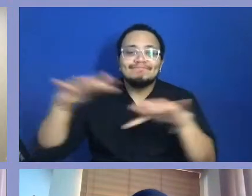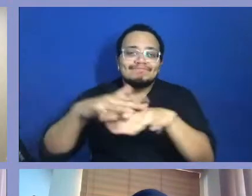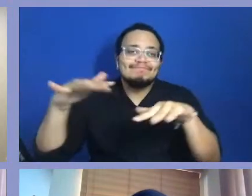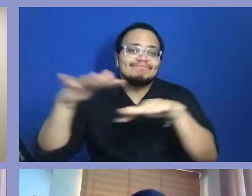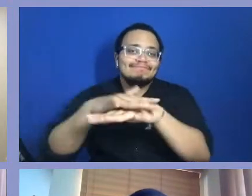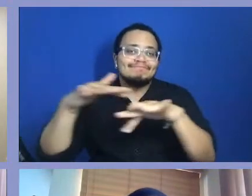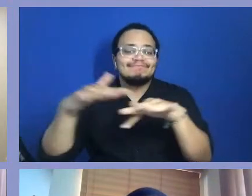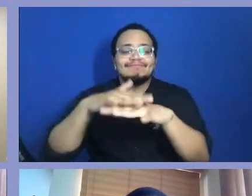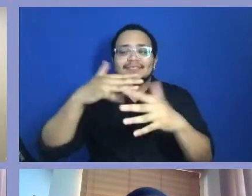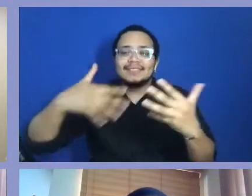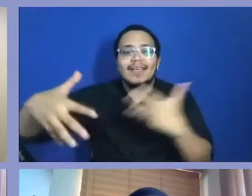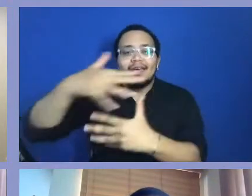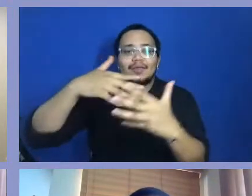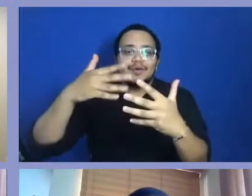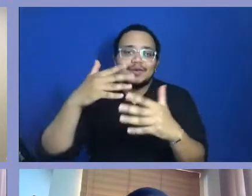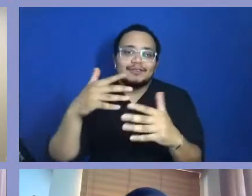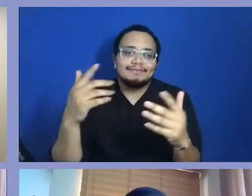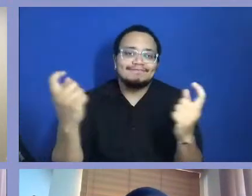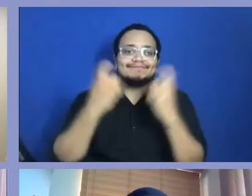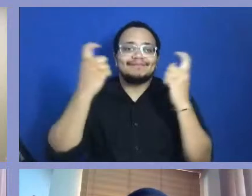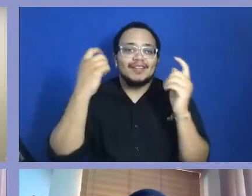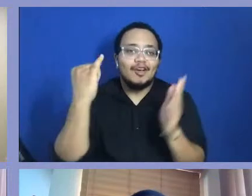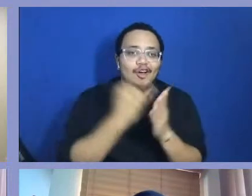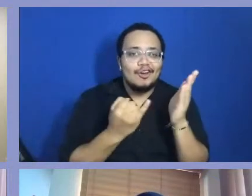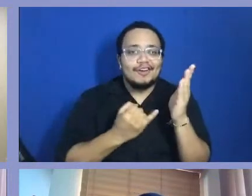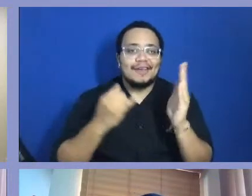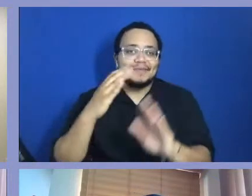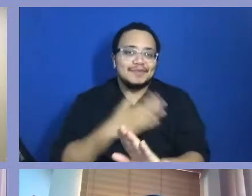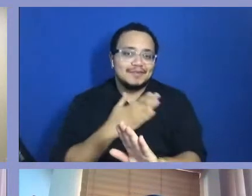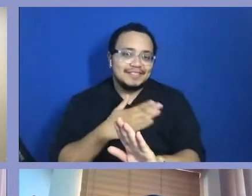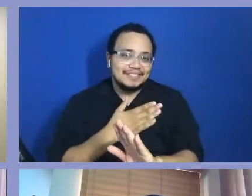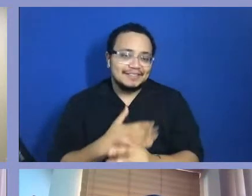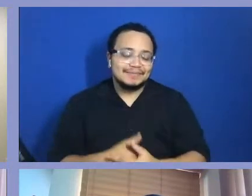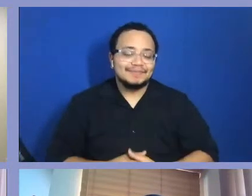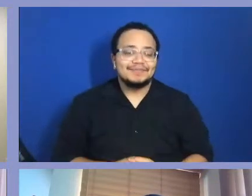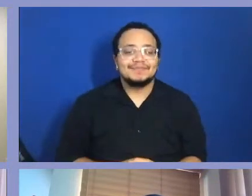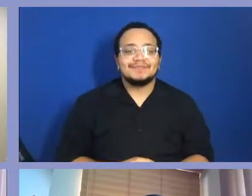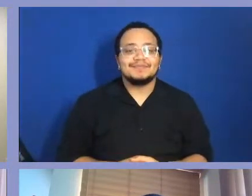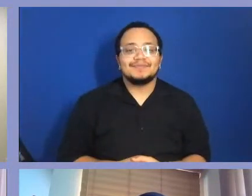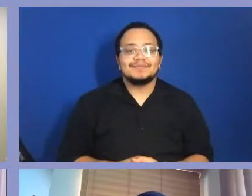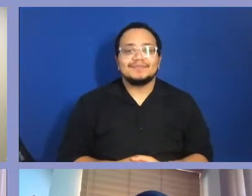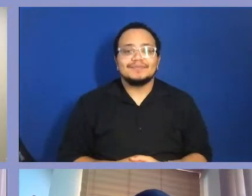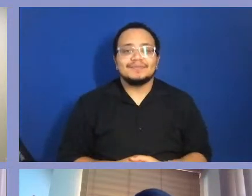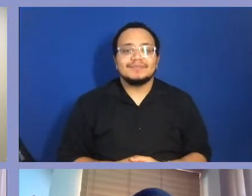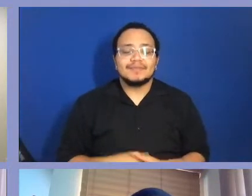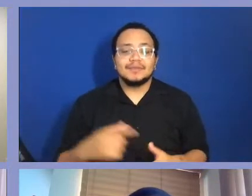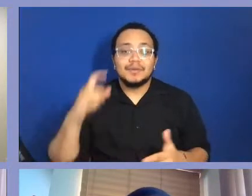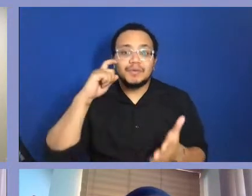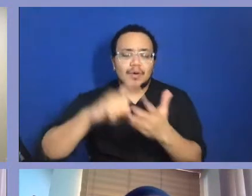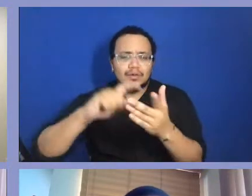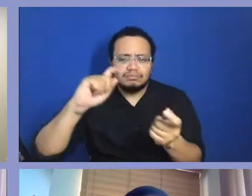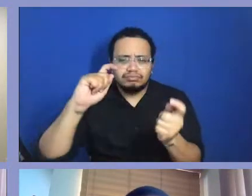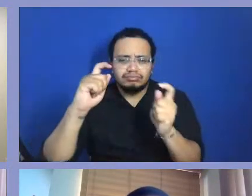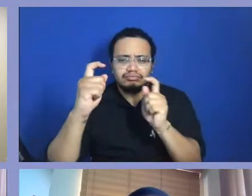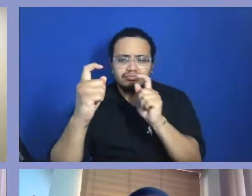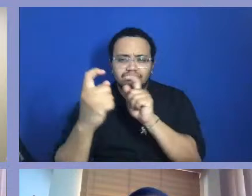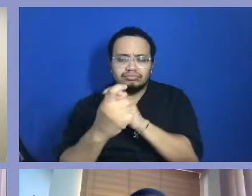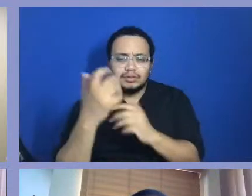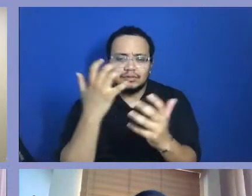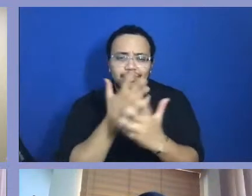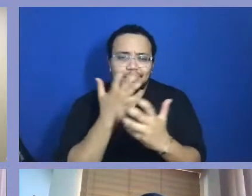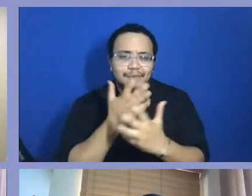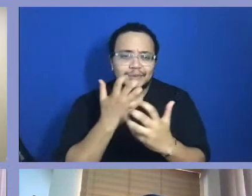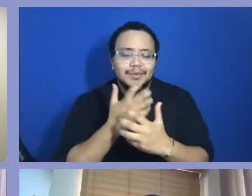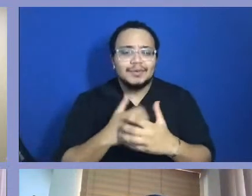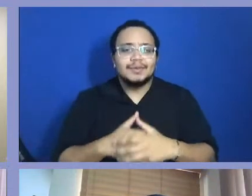together through arts and music, you know. And so I've seen, you know, the evolution is definitely there. And, you know, I've